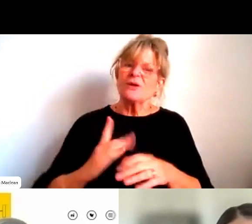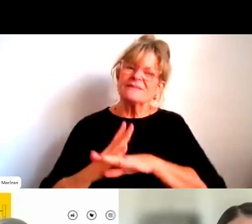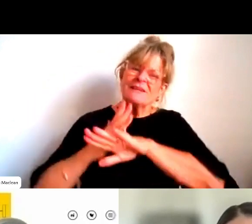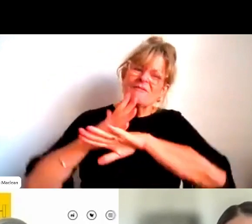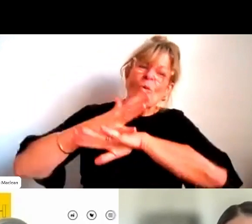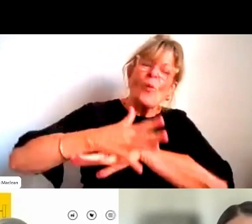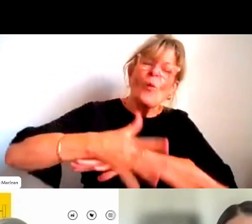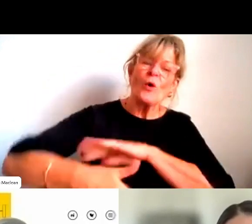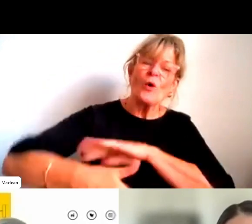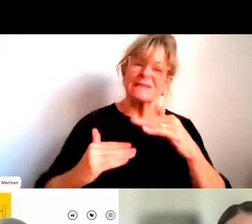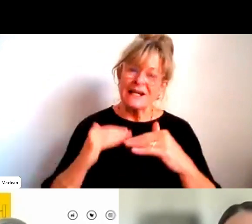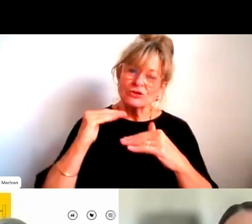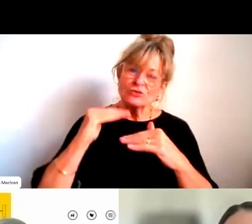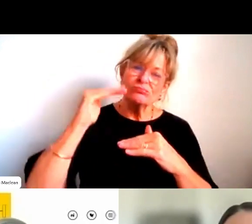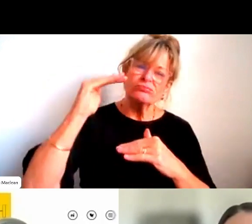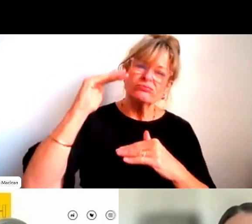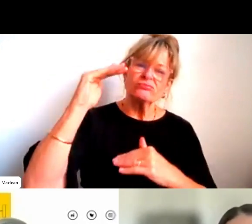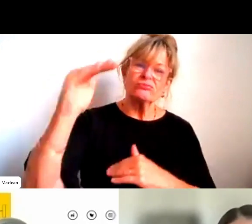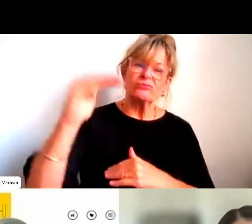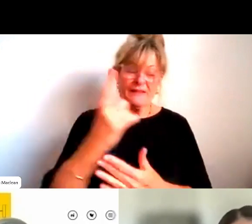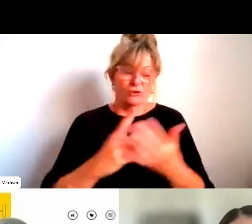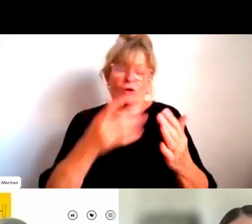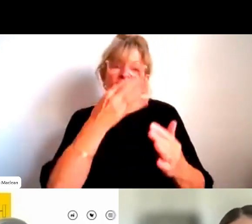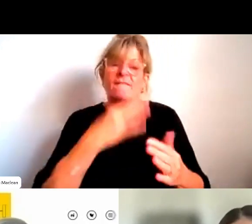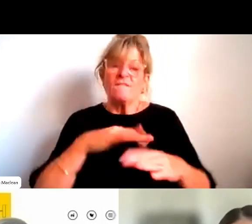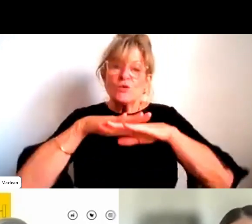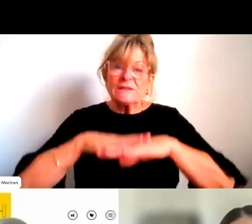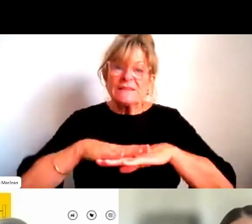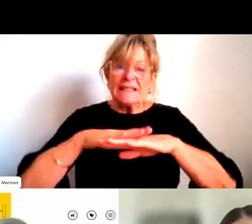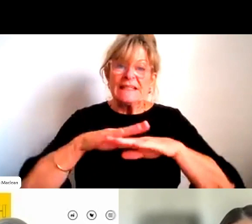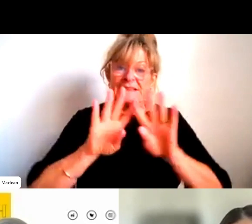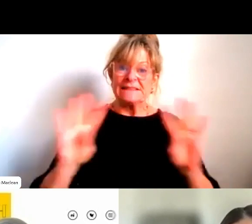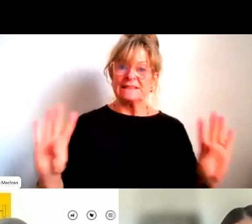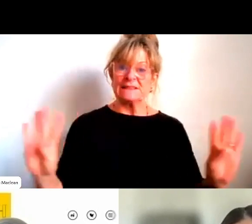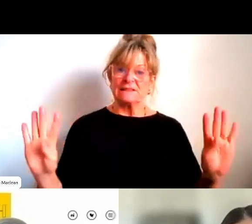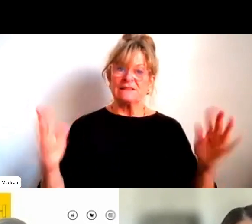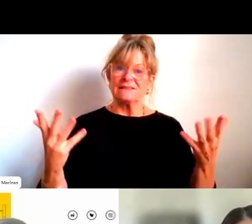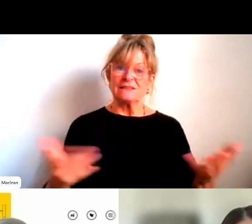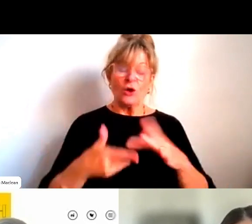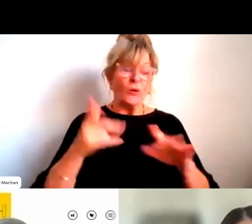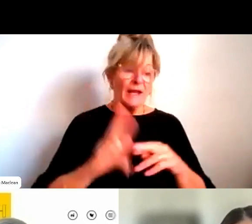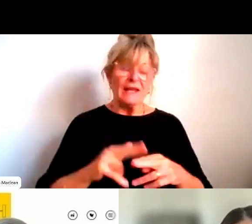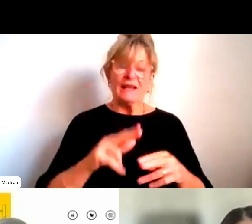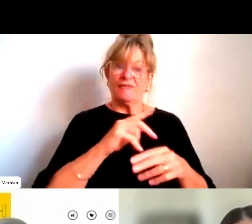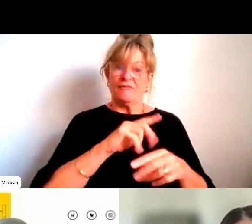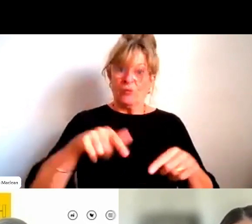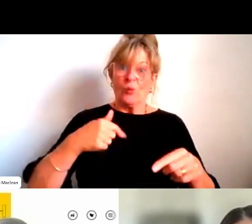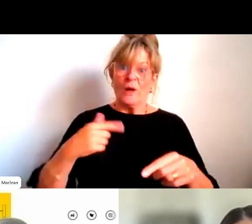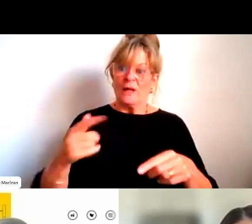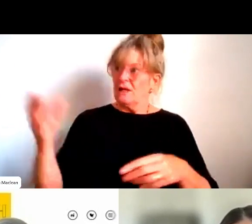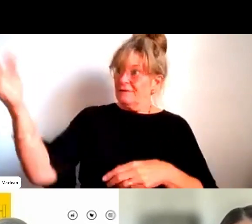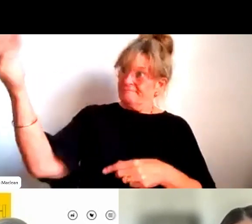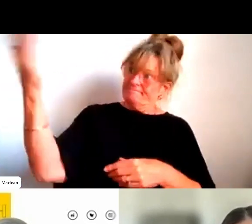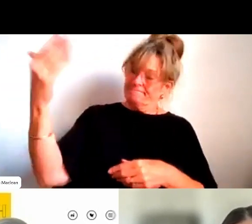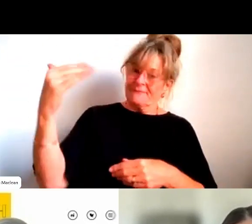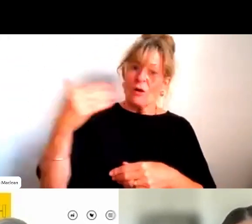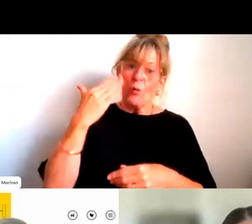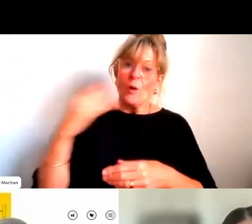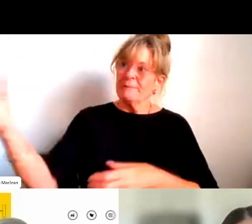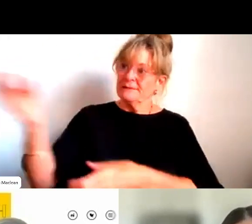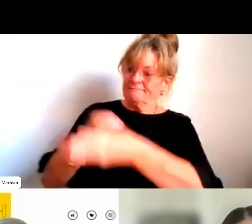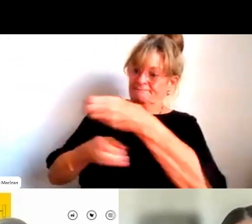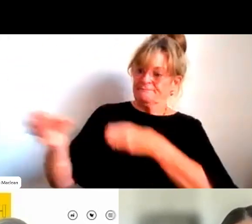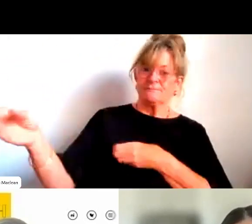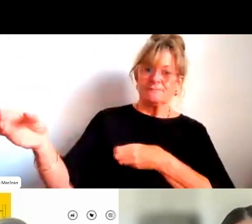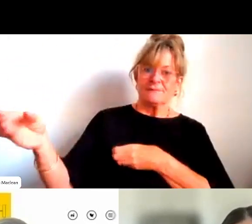only few seats on the table. So if they make way for us, they may be displaced themselves. Same for us. We get other women, you know, coming in a diverse background, we're very